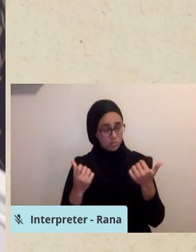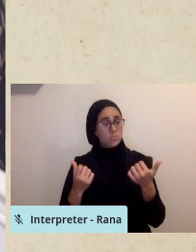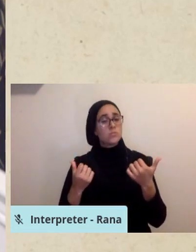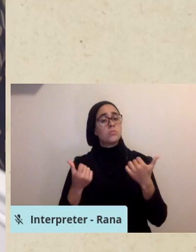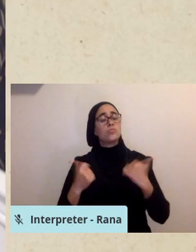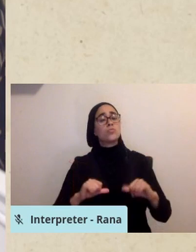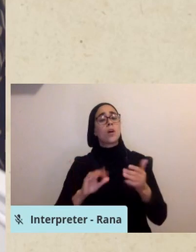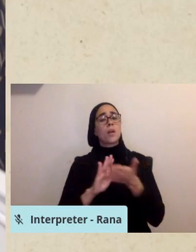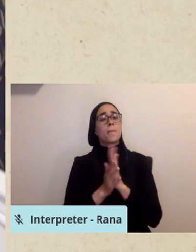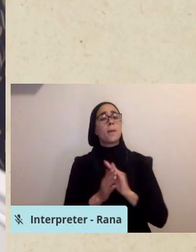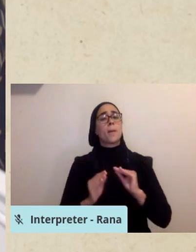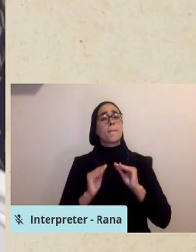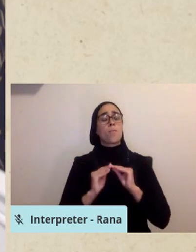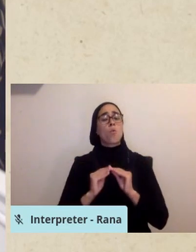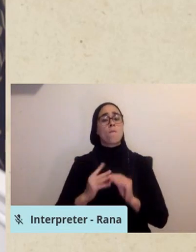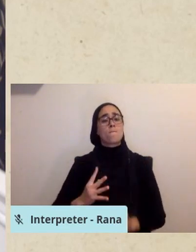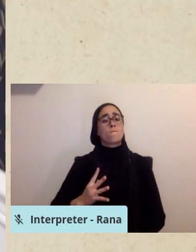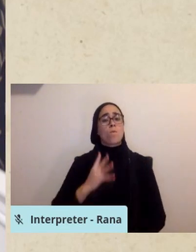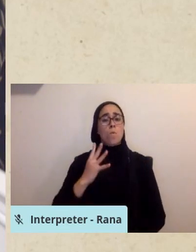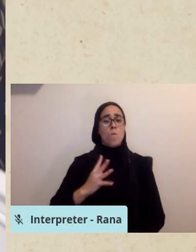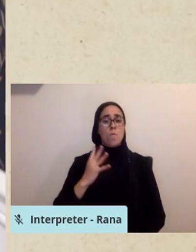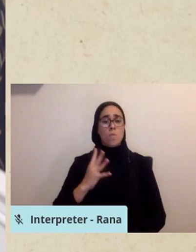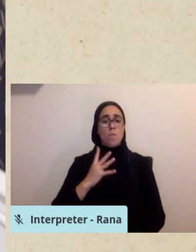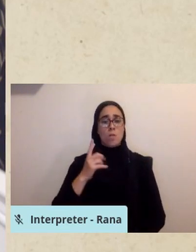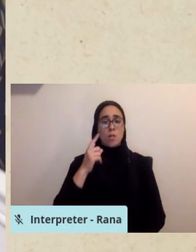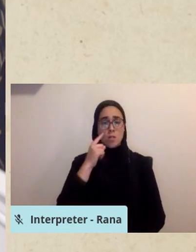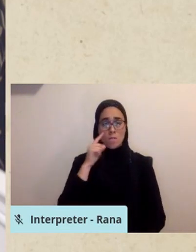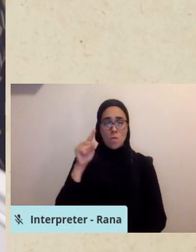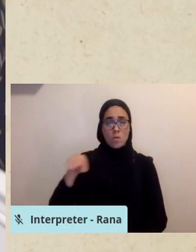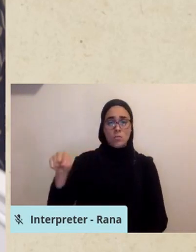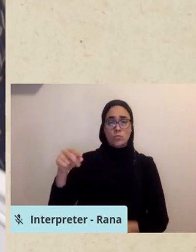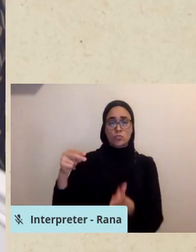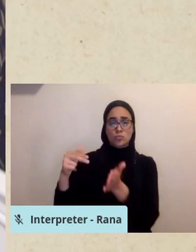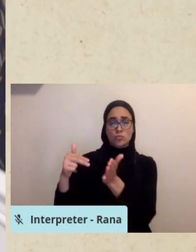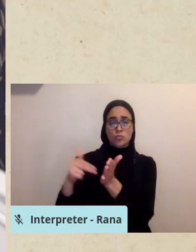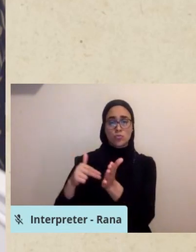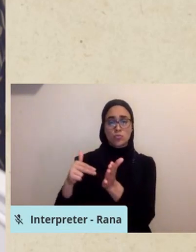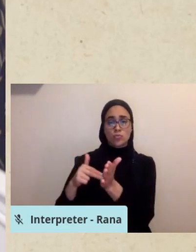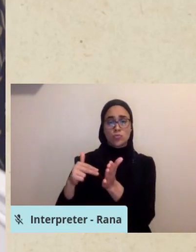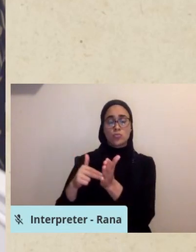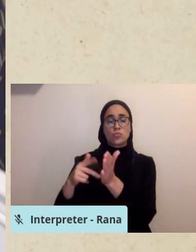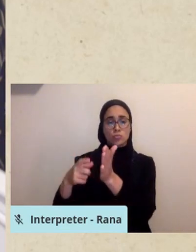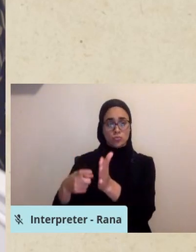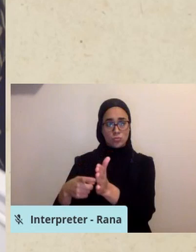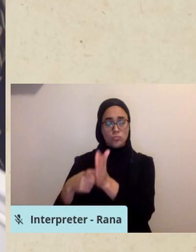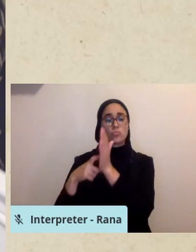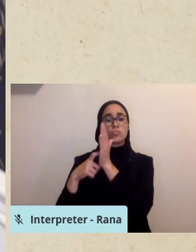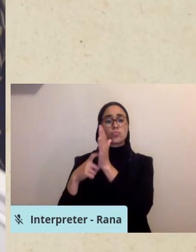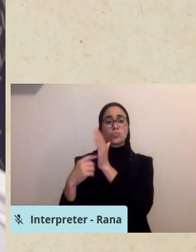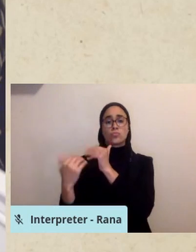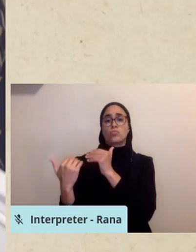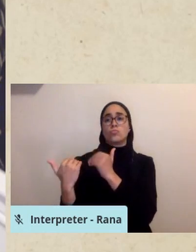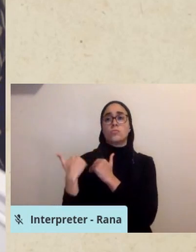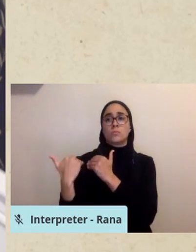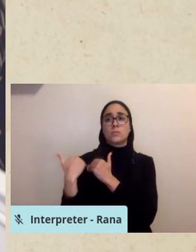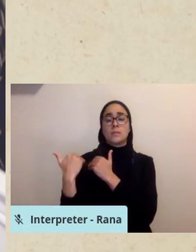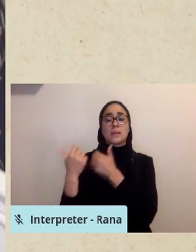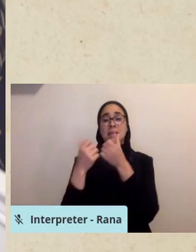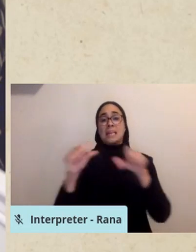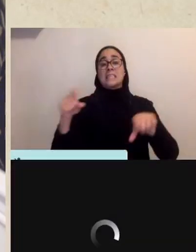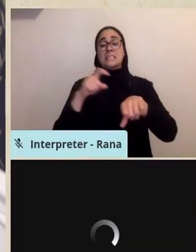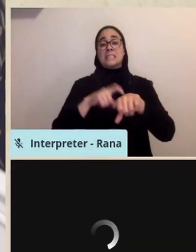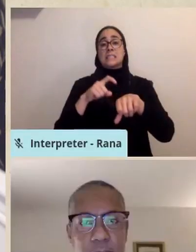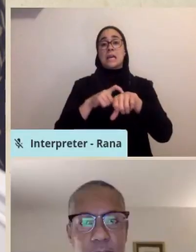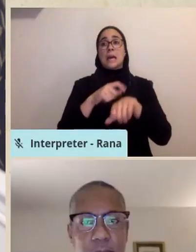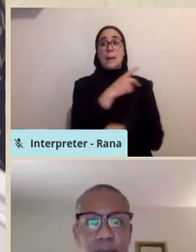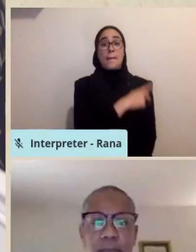the nurse's responsibility every time a patient goes into what is considered actively dying.